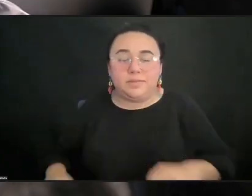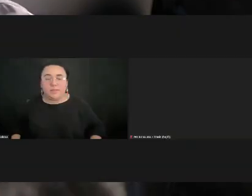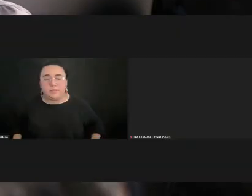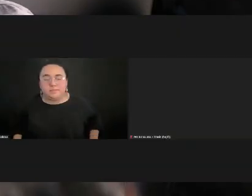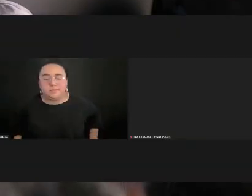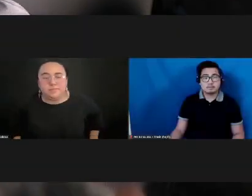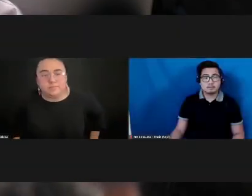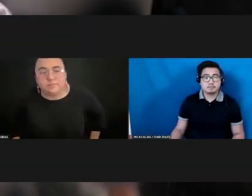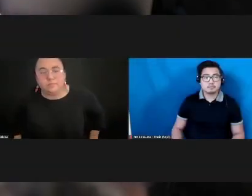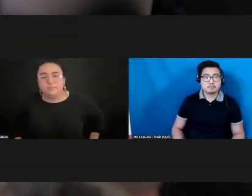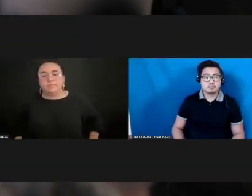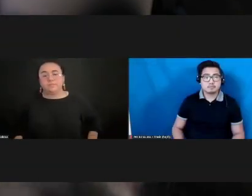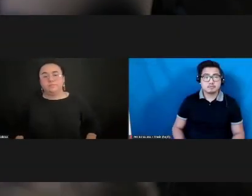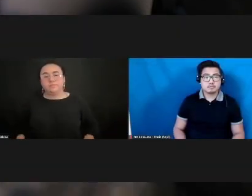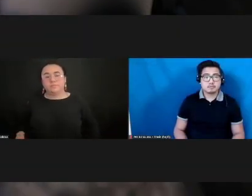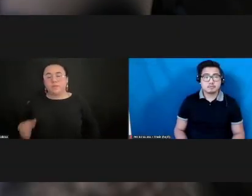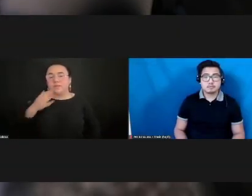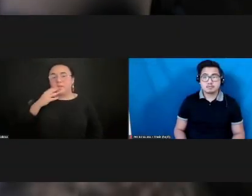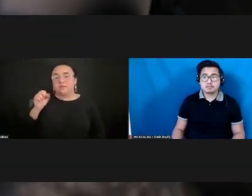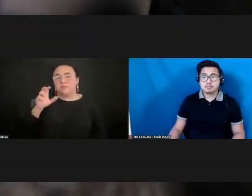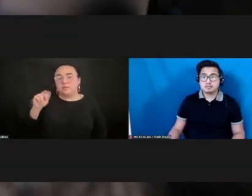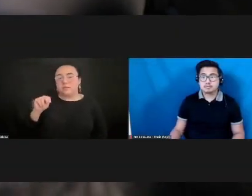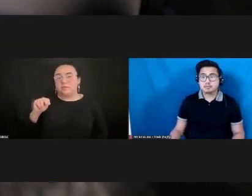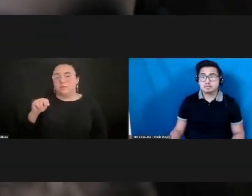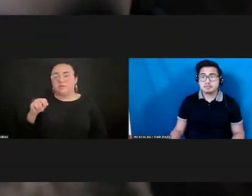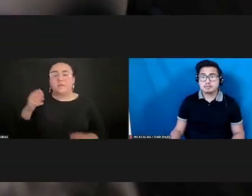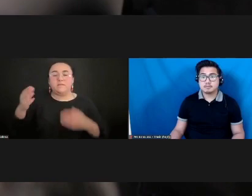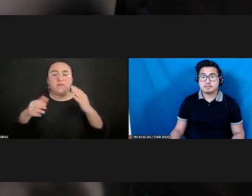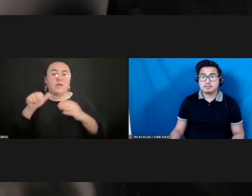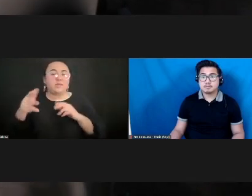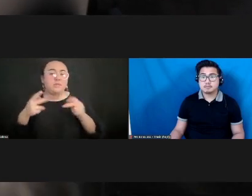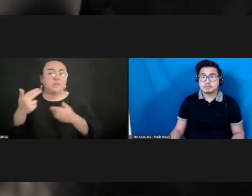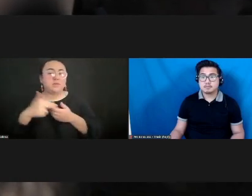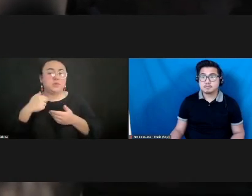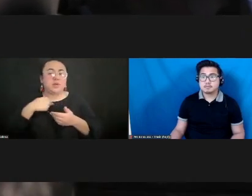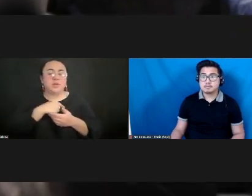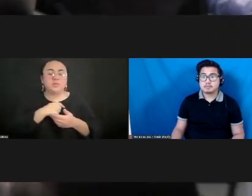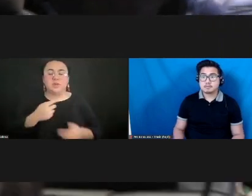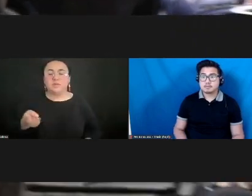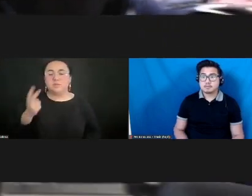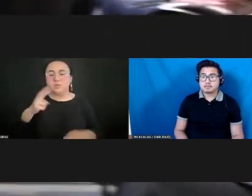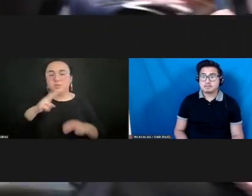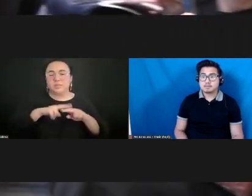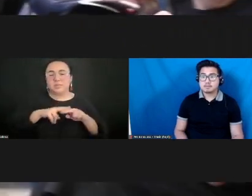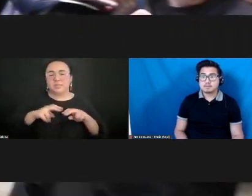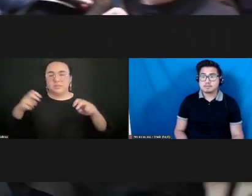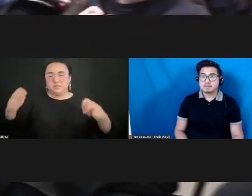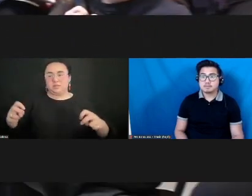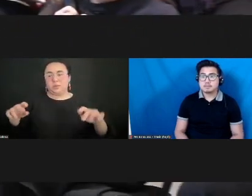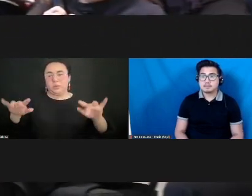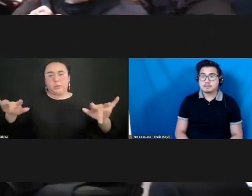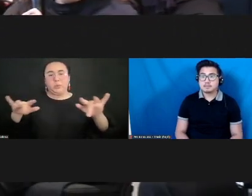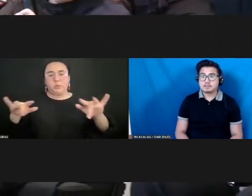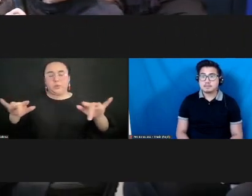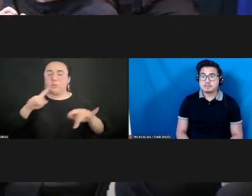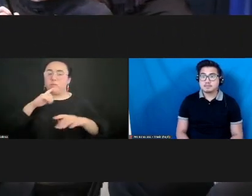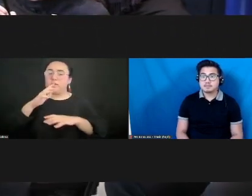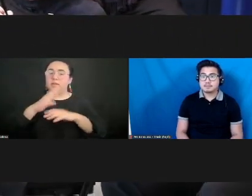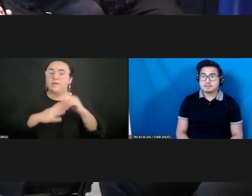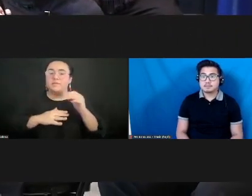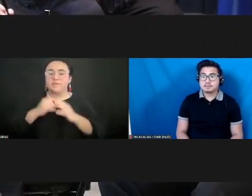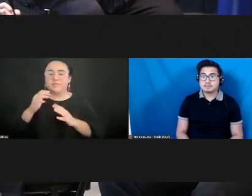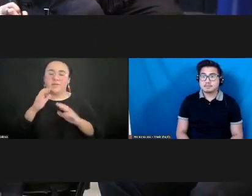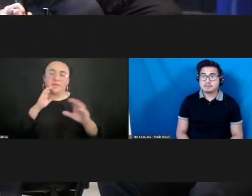Thank you, Susan. Just in continuing to invite others to join us, we have two seats here in this very comfortable conversation circle.